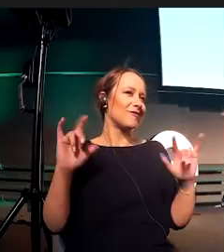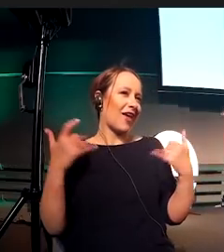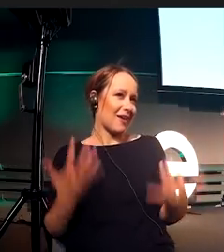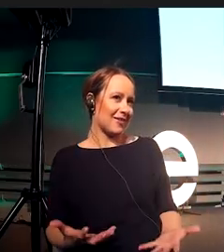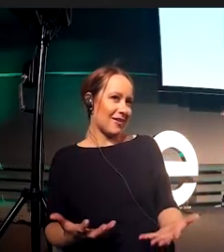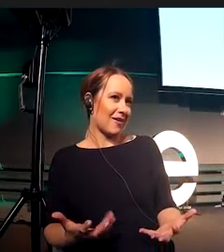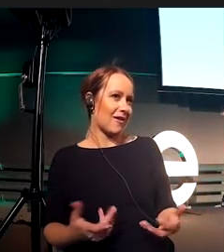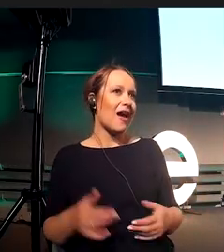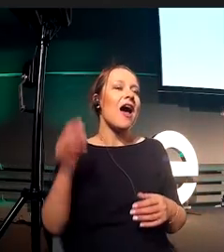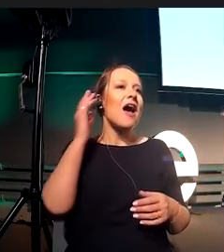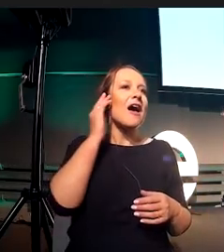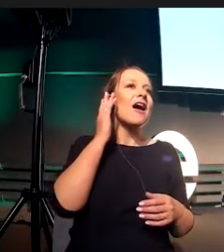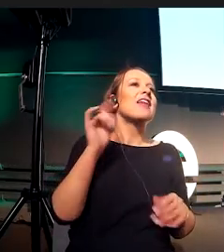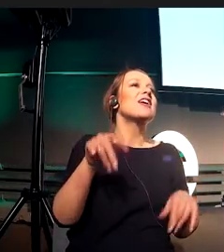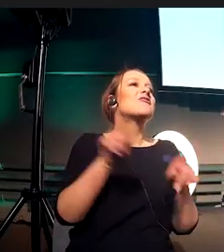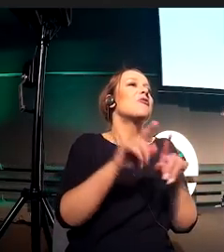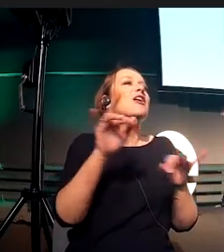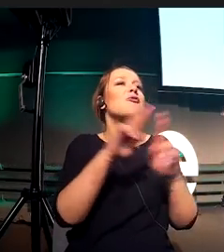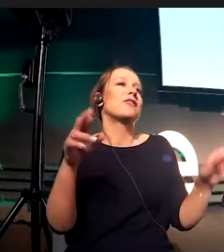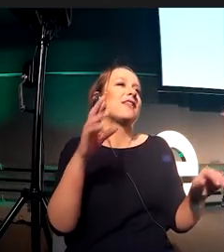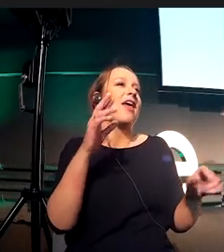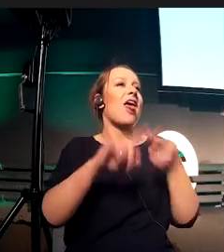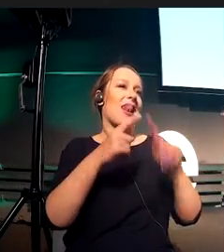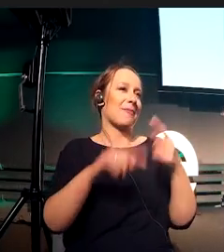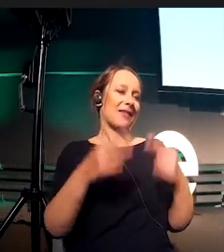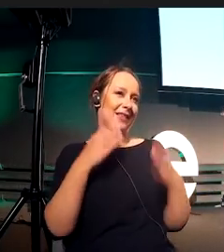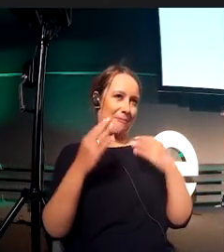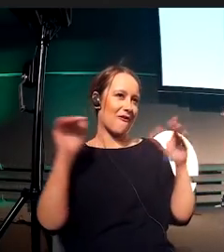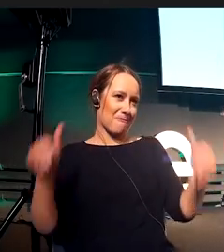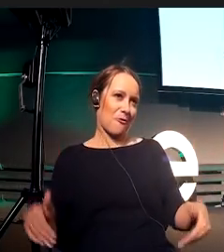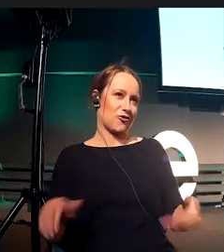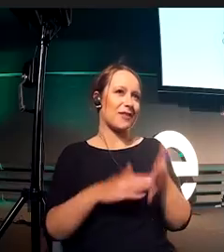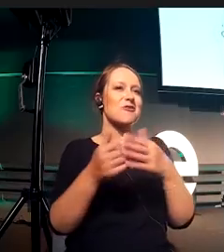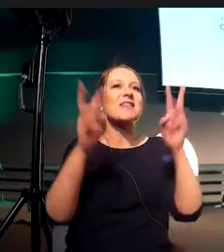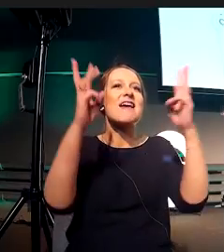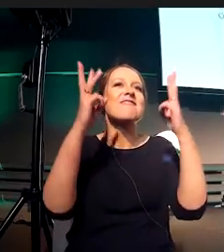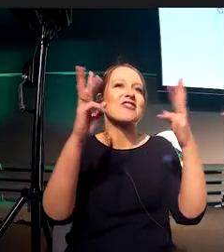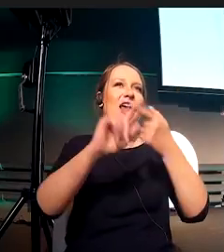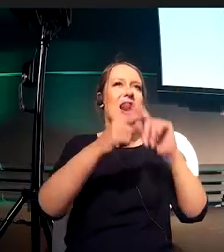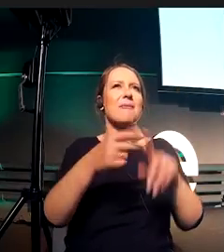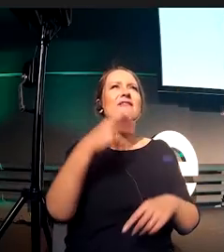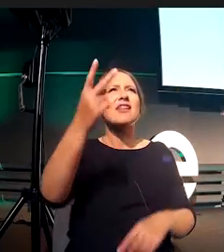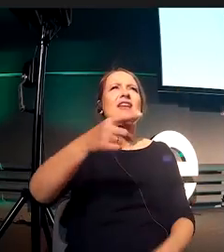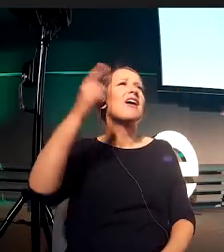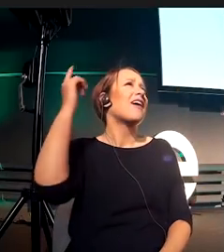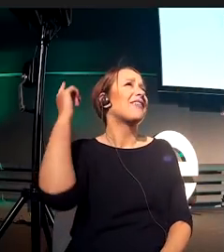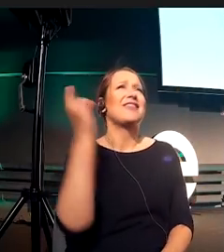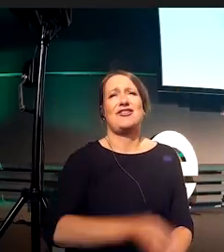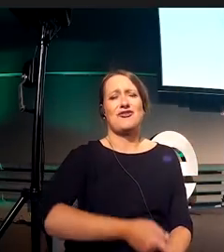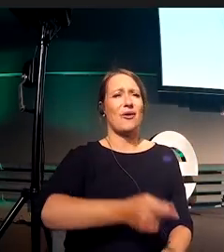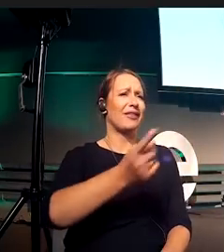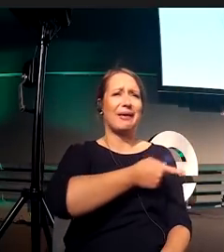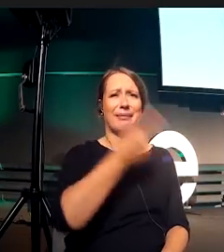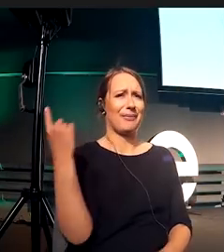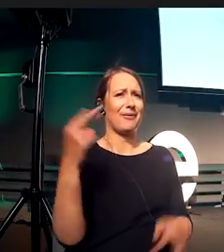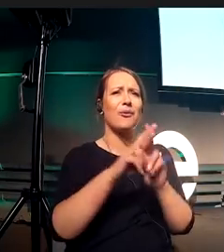focus myself. And you could see that using thousands, hundreds of different pieces, they kind